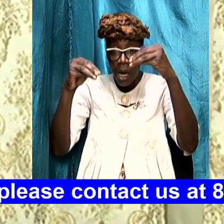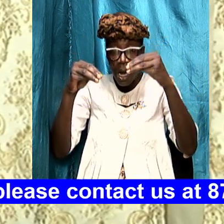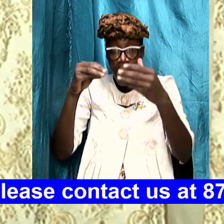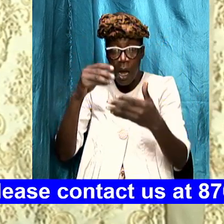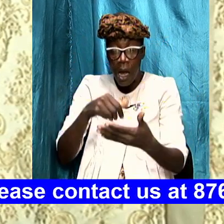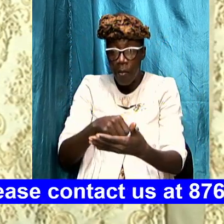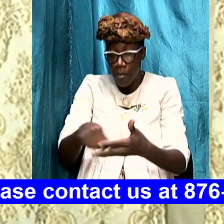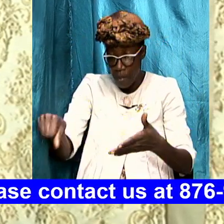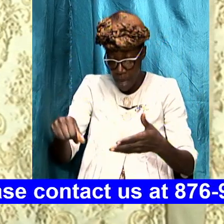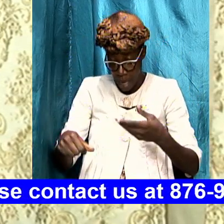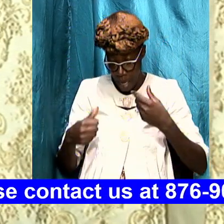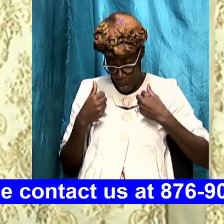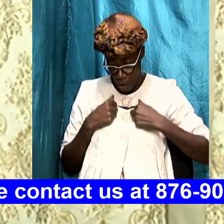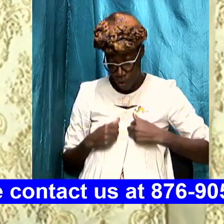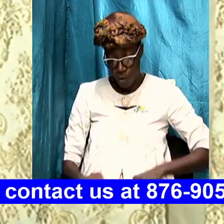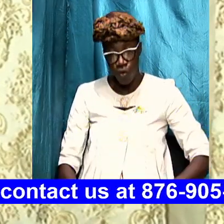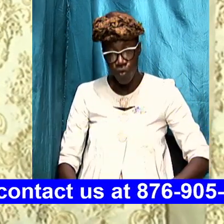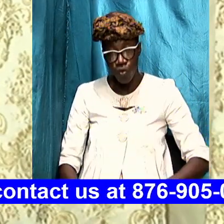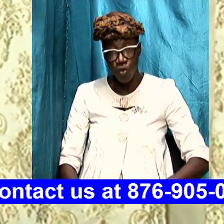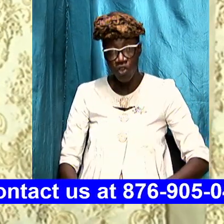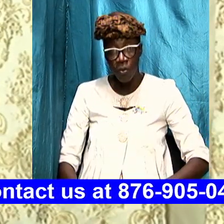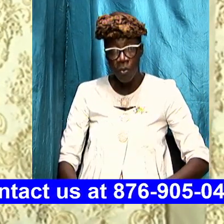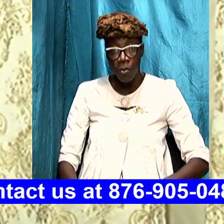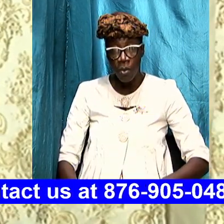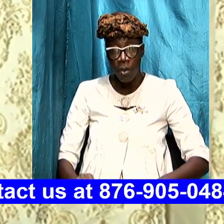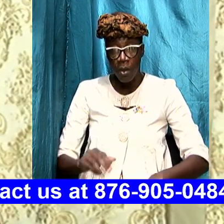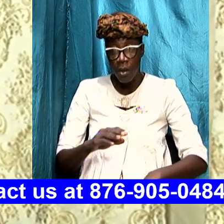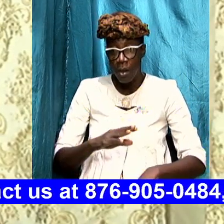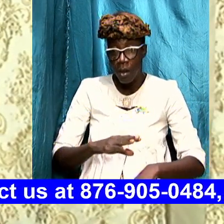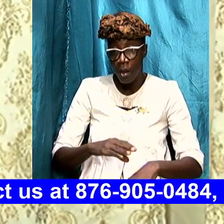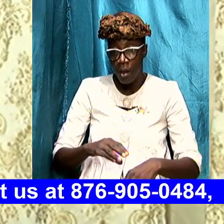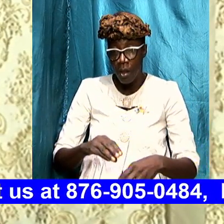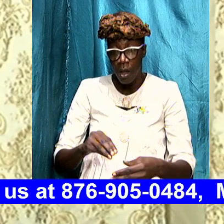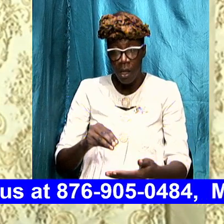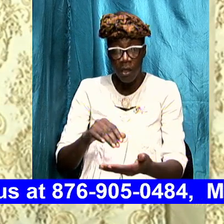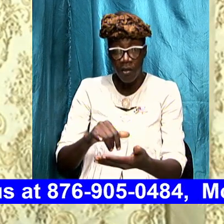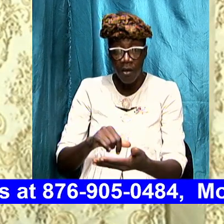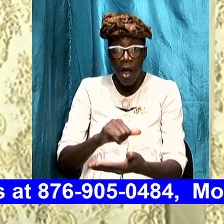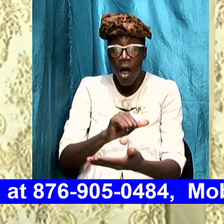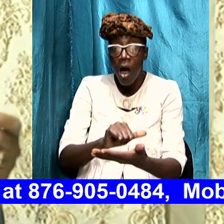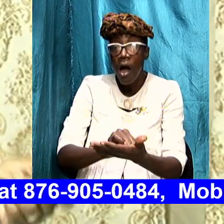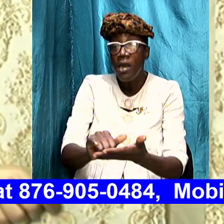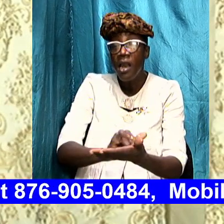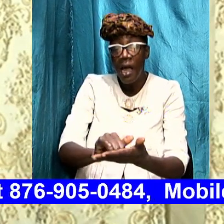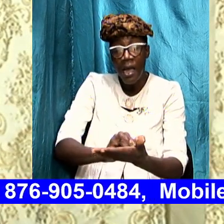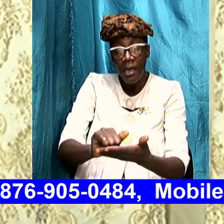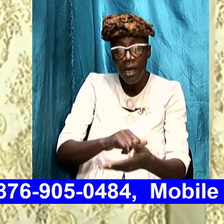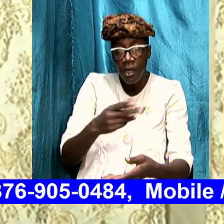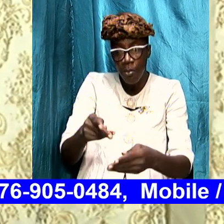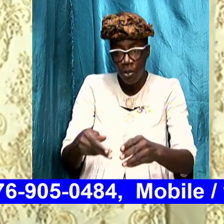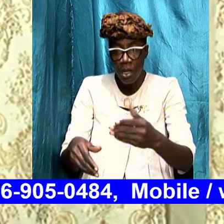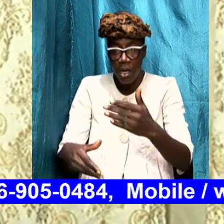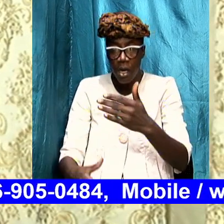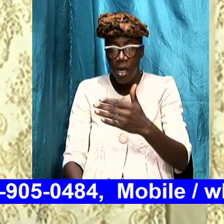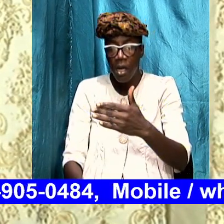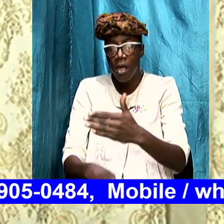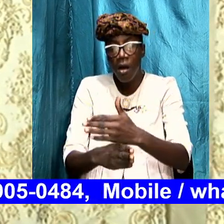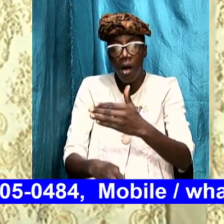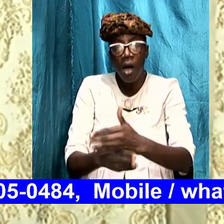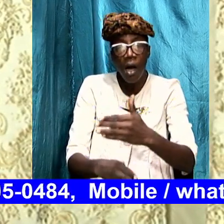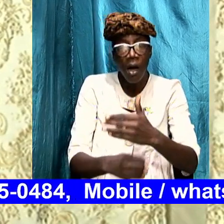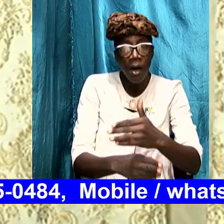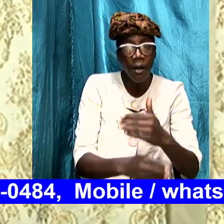it's all going to be online you put everything and you swipe your card you pay for it and they put the thing in a trolley online